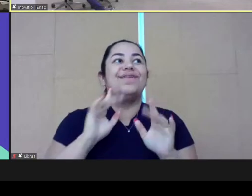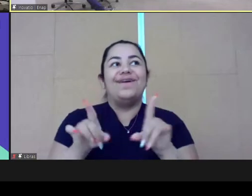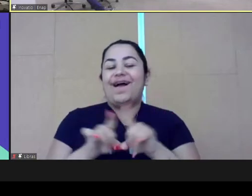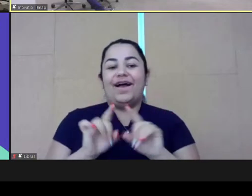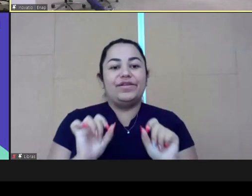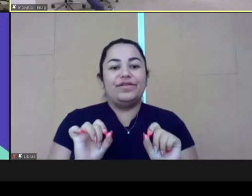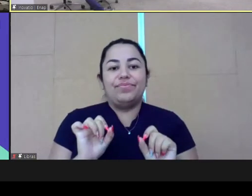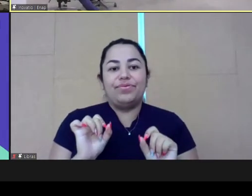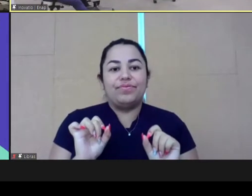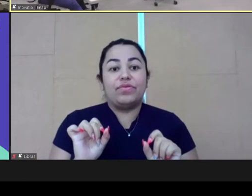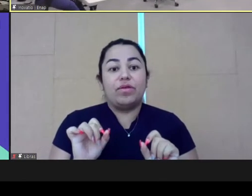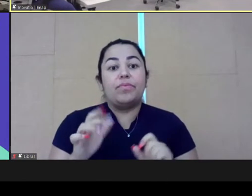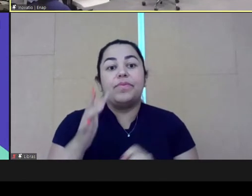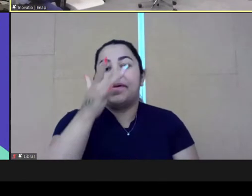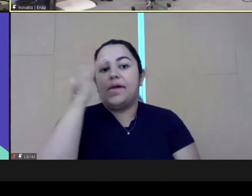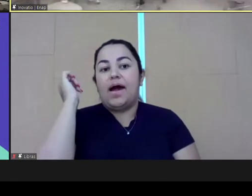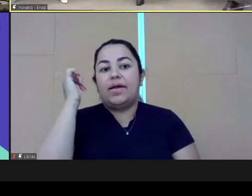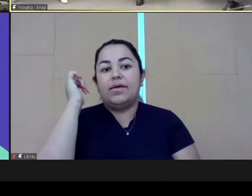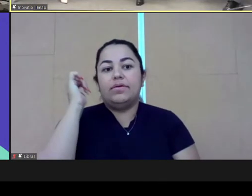question here.